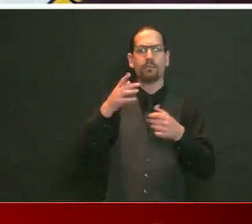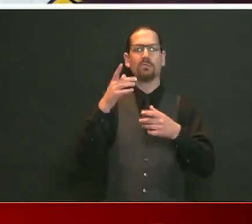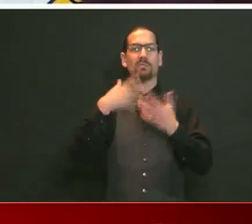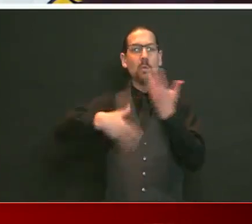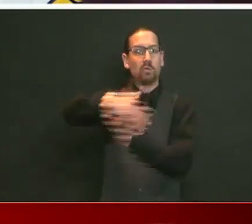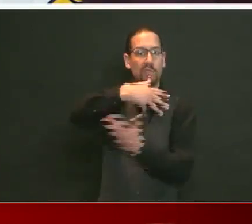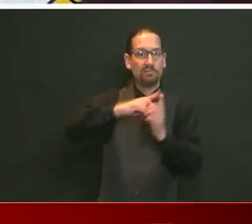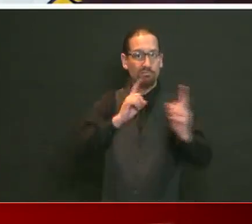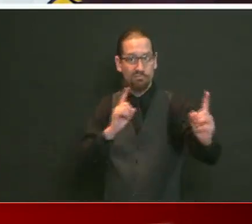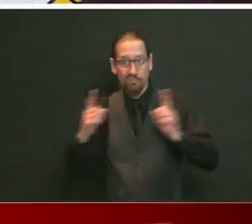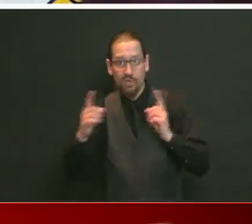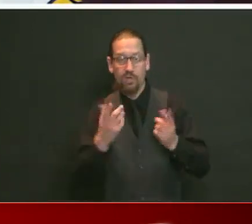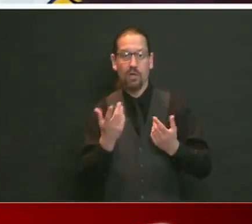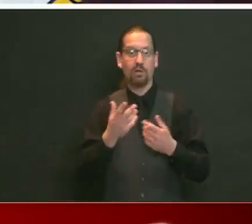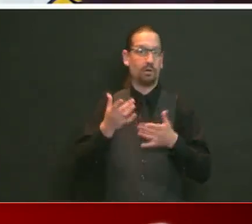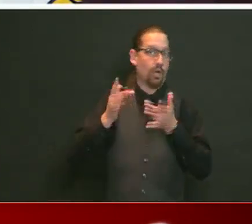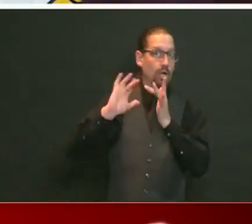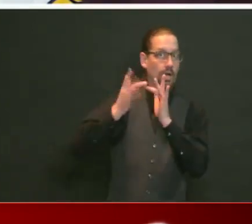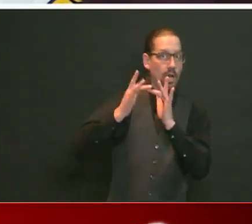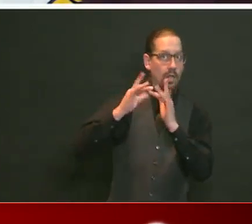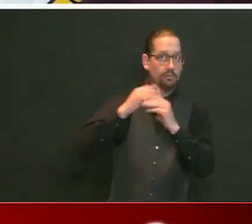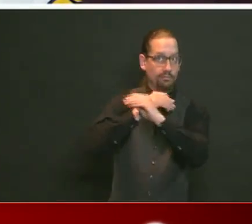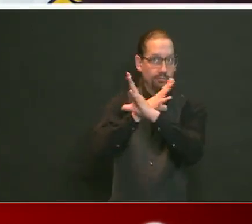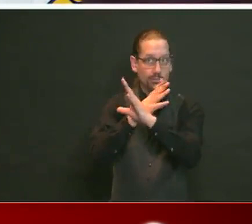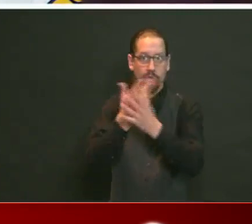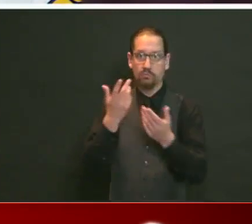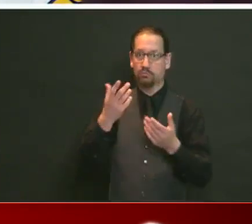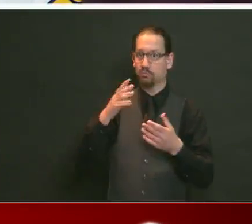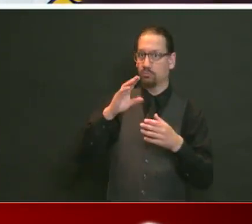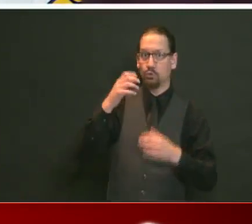dormitory living. They're going to have to be doing more cleaning, more PPE.